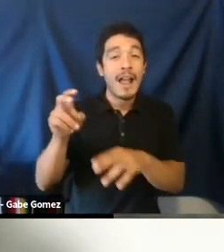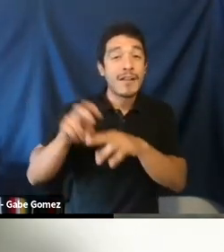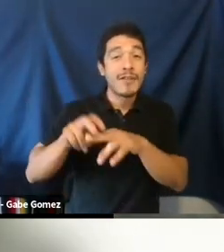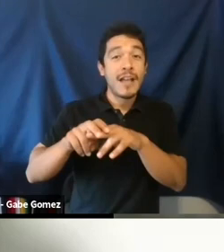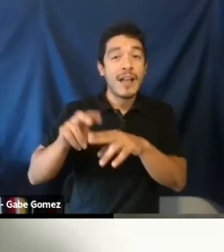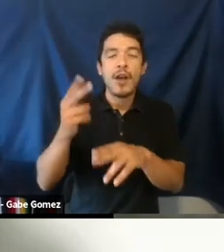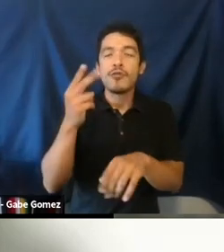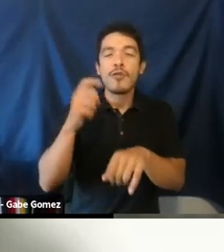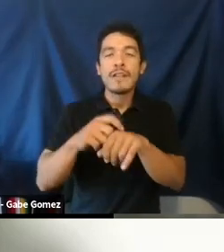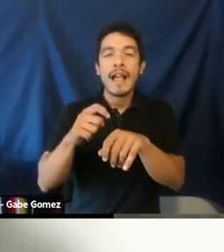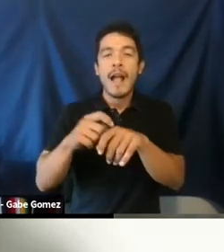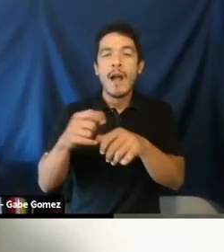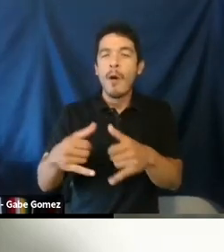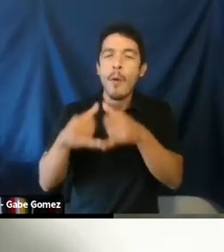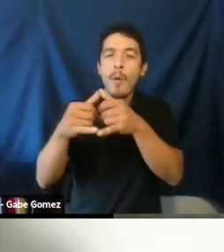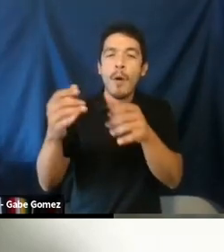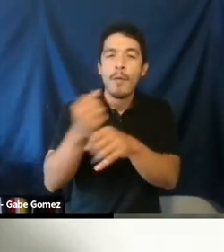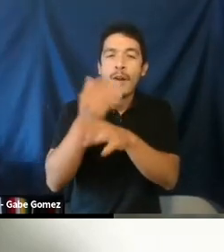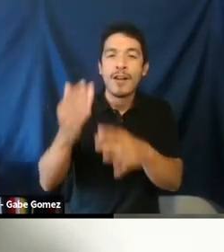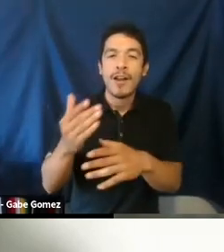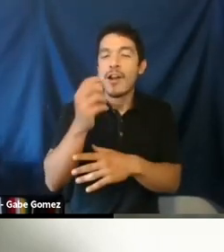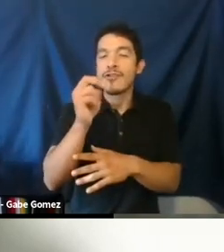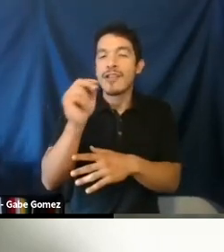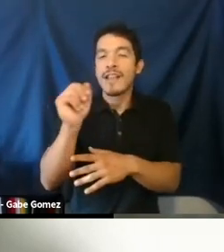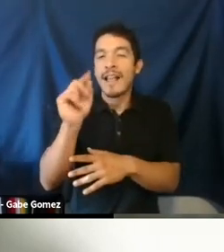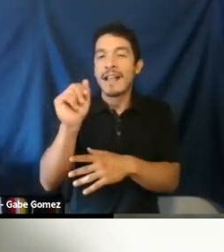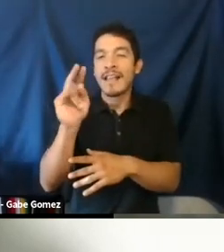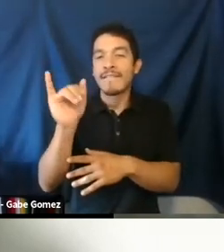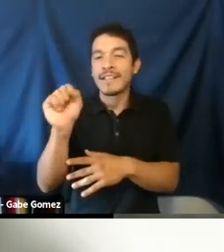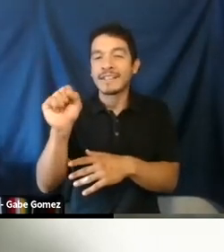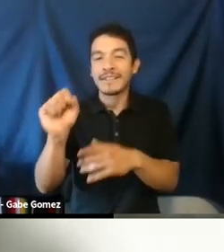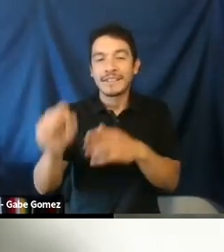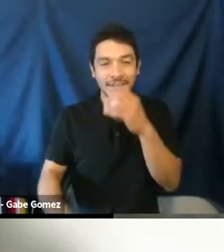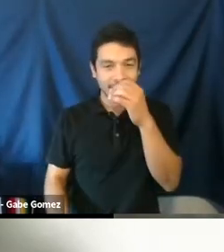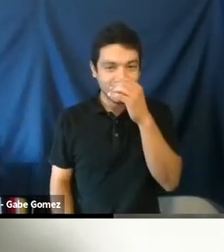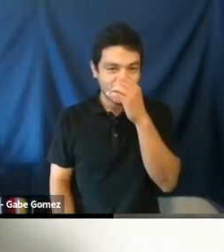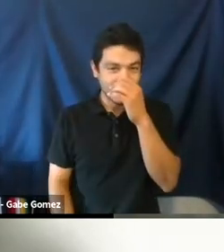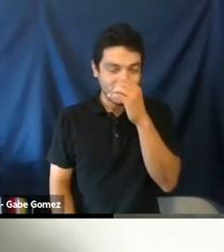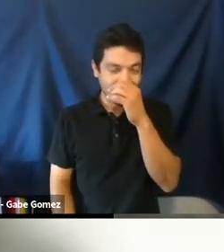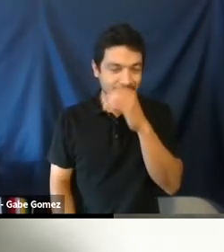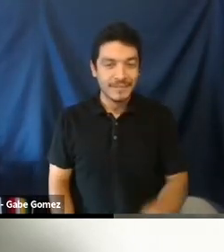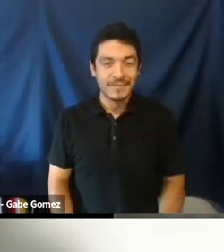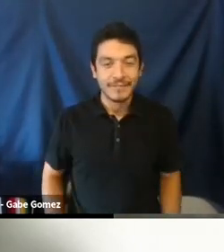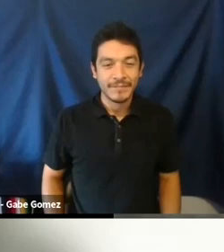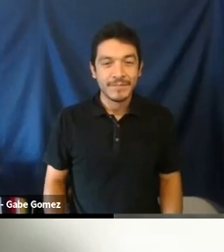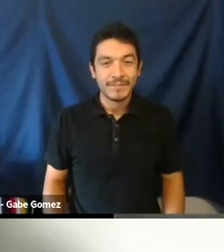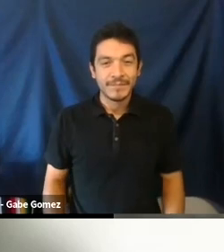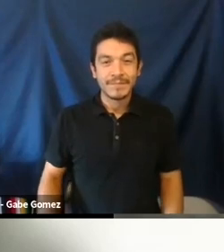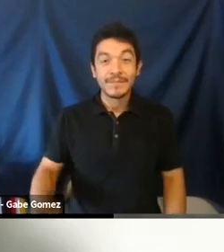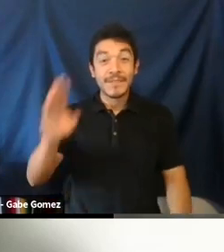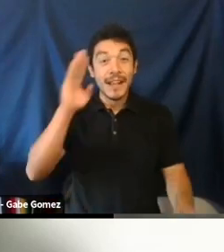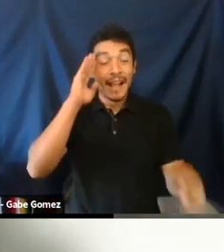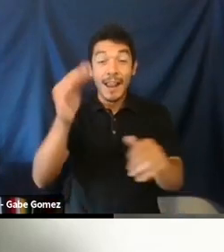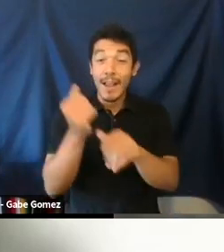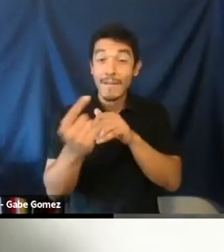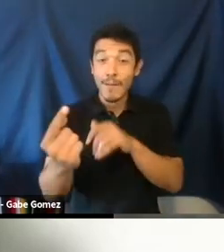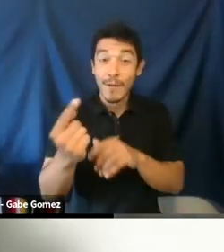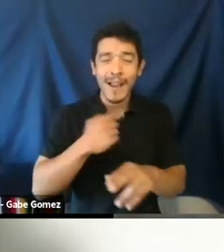love to introduce and welcome our founder and chair, two time Academy Award winner, Geena Davis.